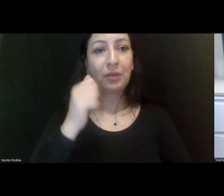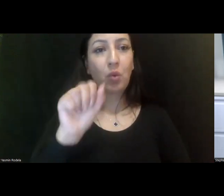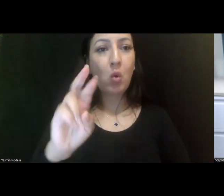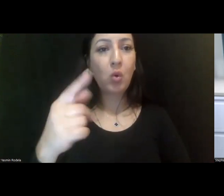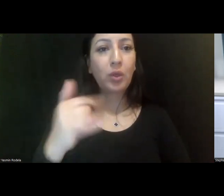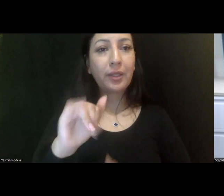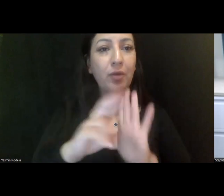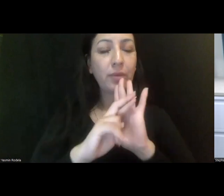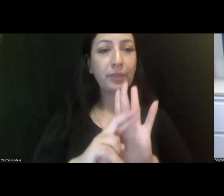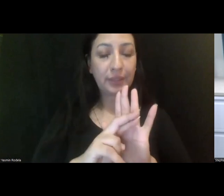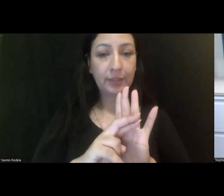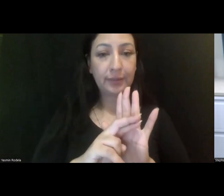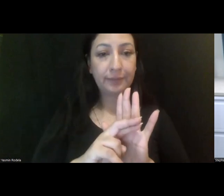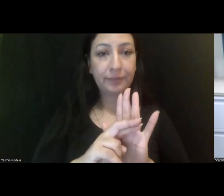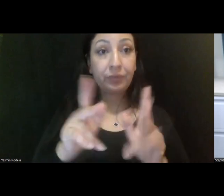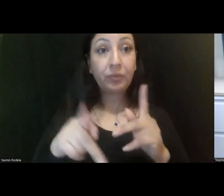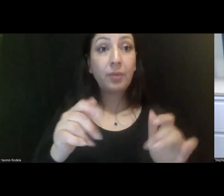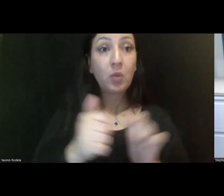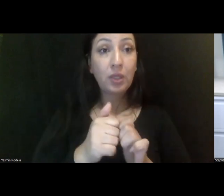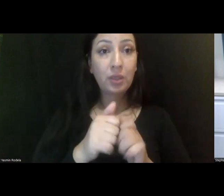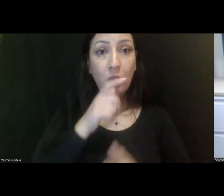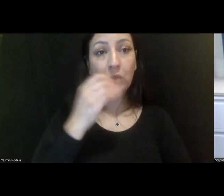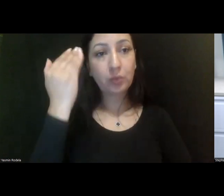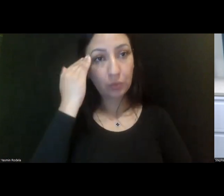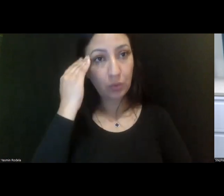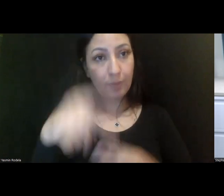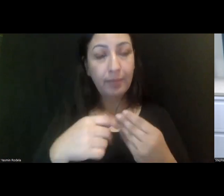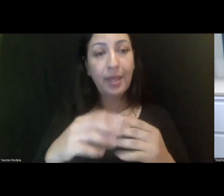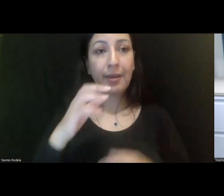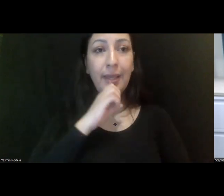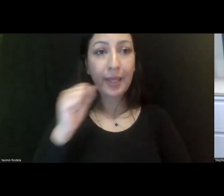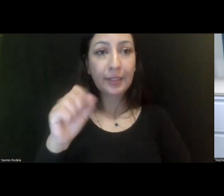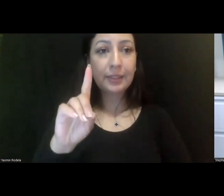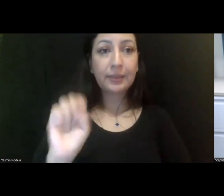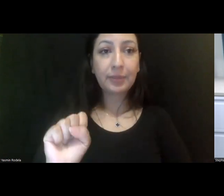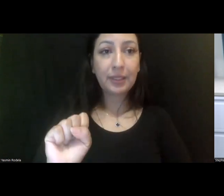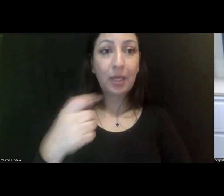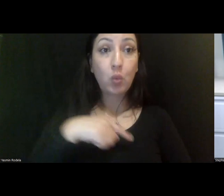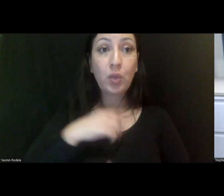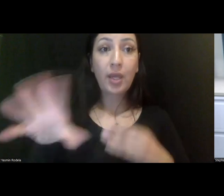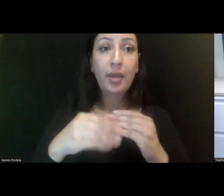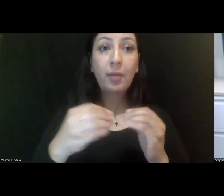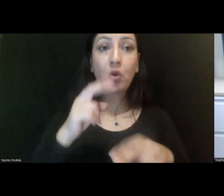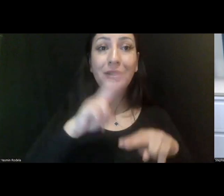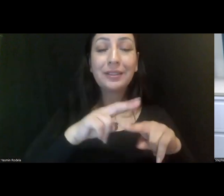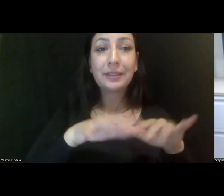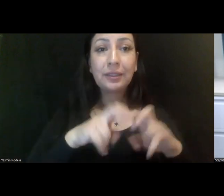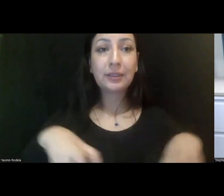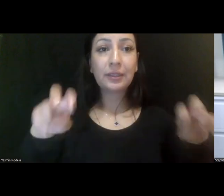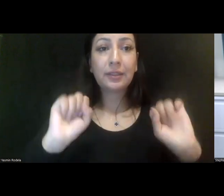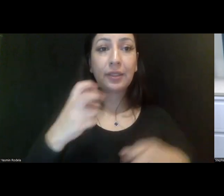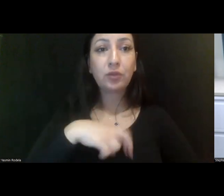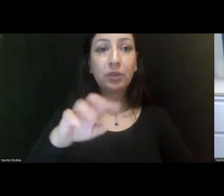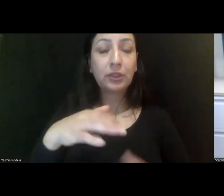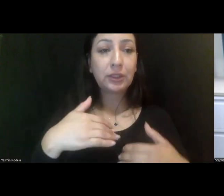that represents, um, uh, people, uh, who are knowledgeable about aging or disability. We've added more seats for transition age